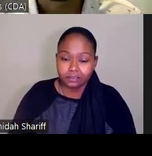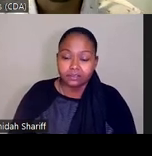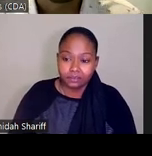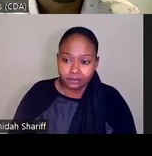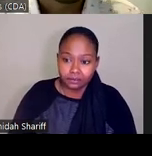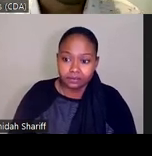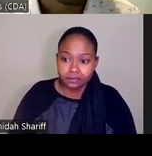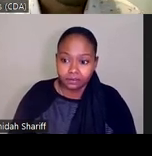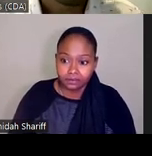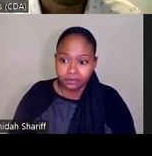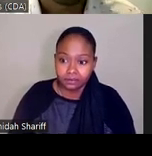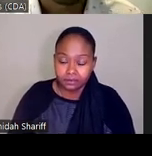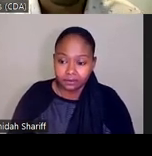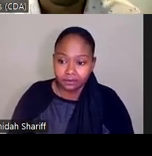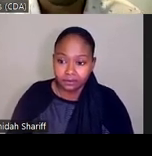resource targeting.